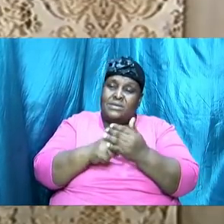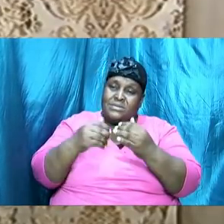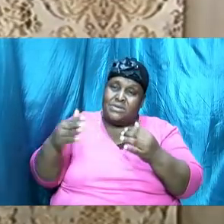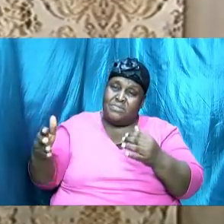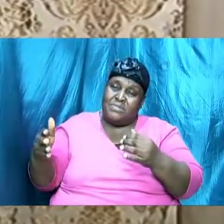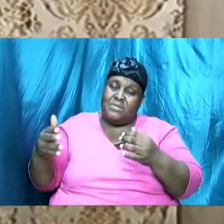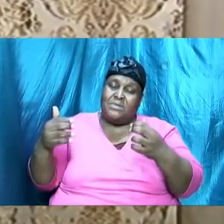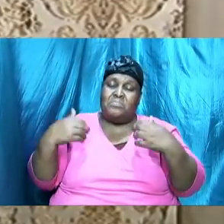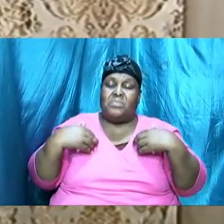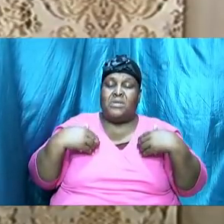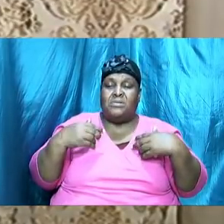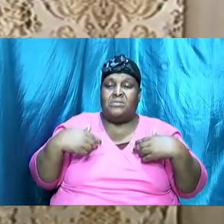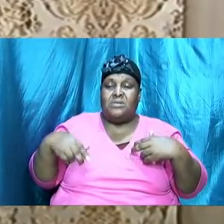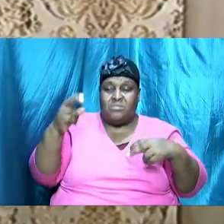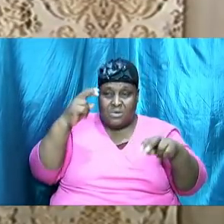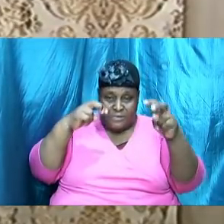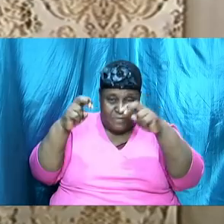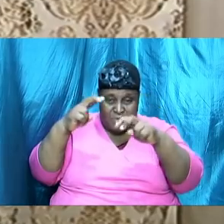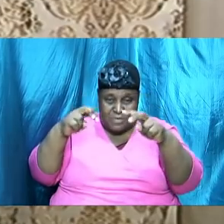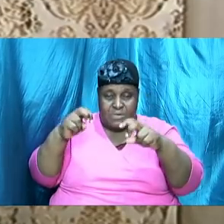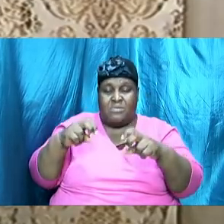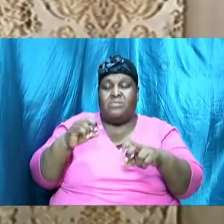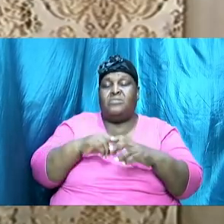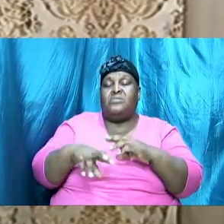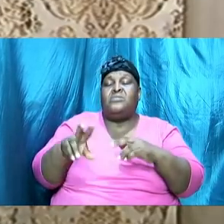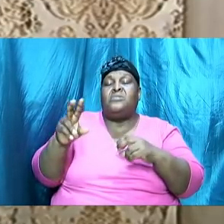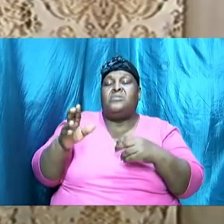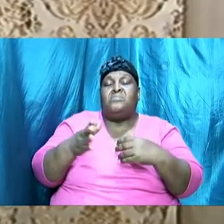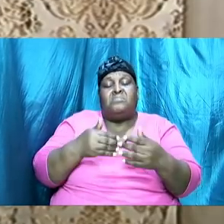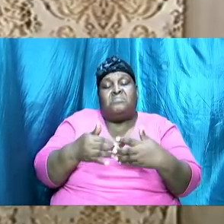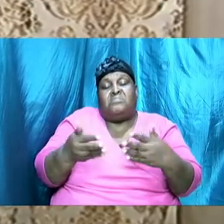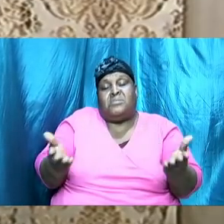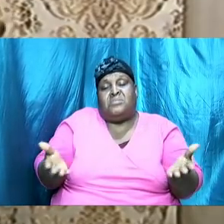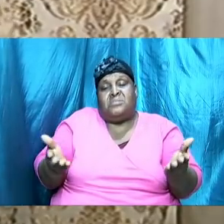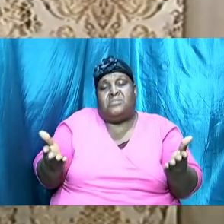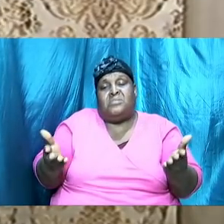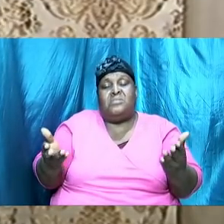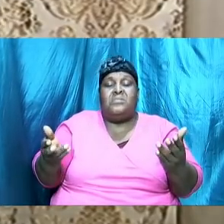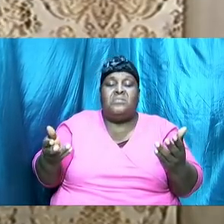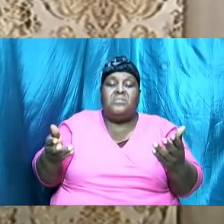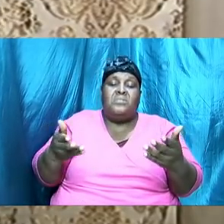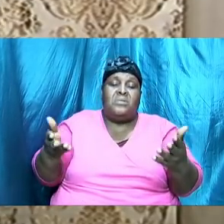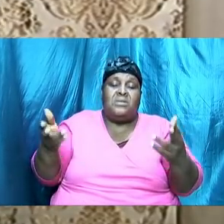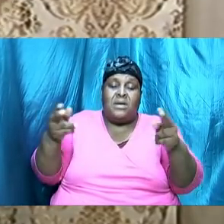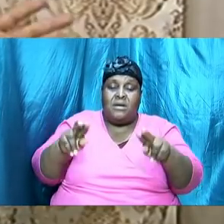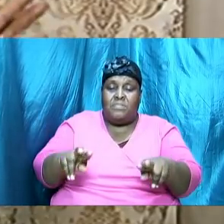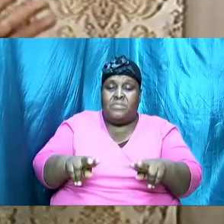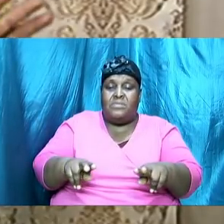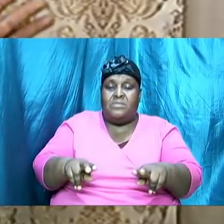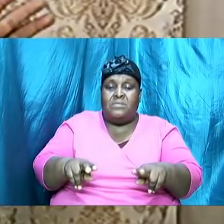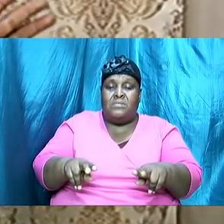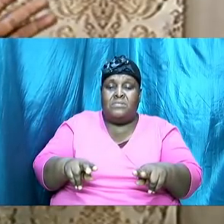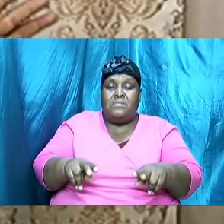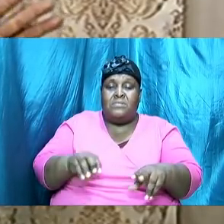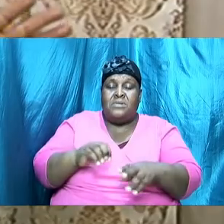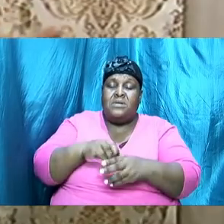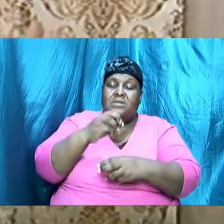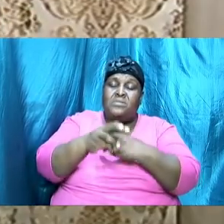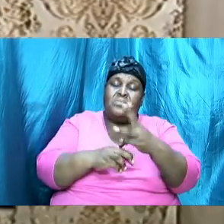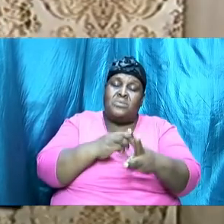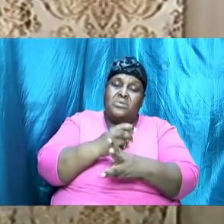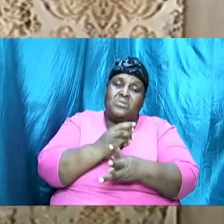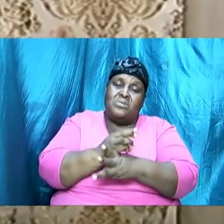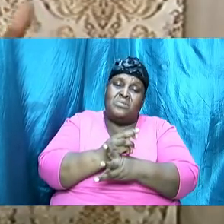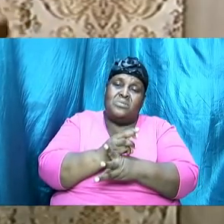be looked at in light of all the things that are happening, not only in the world, because, you know, the world is there, but then